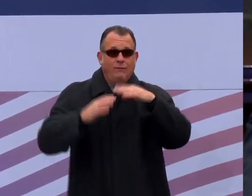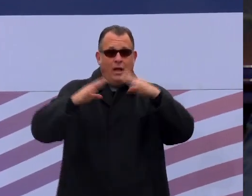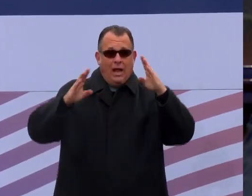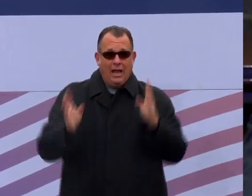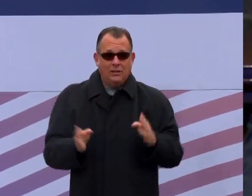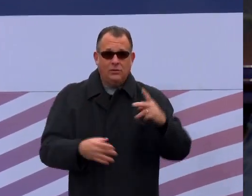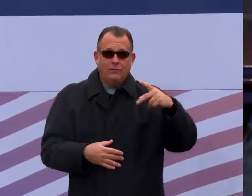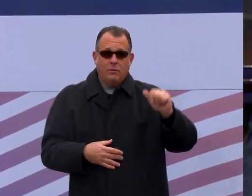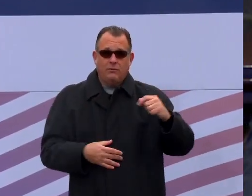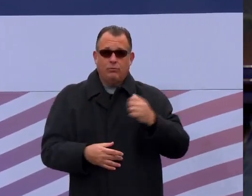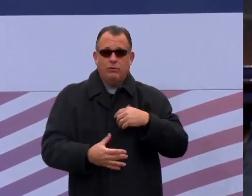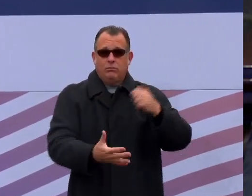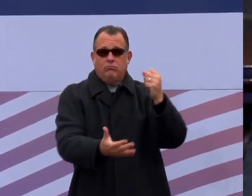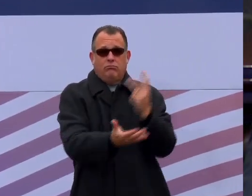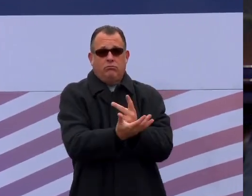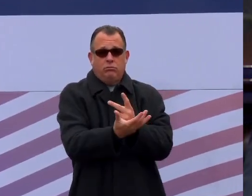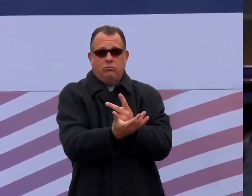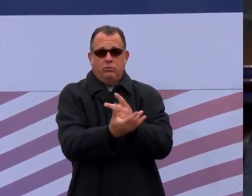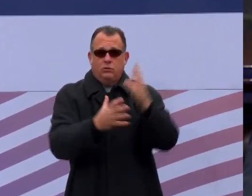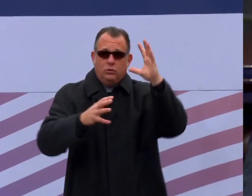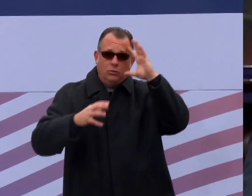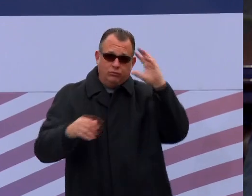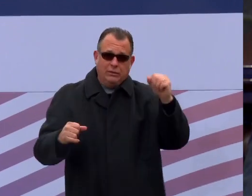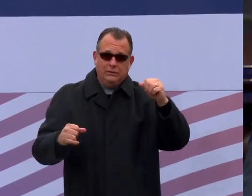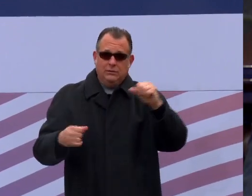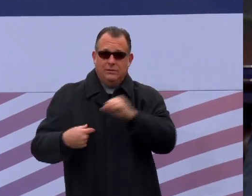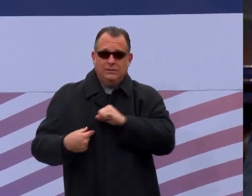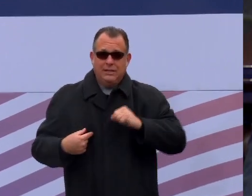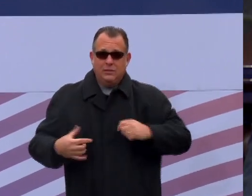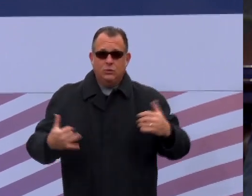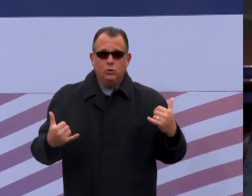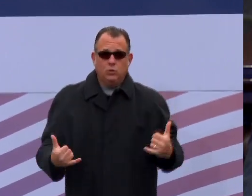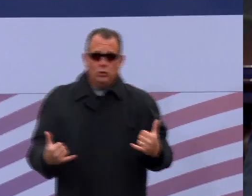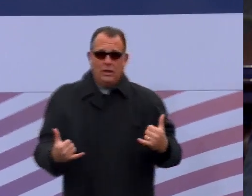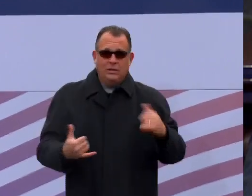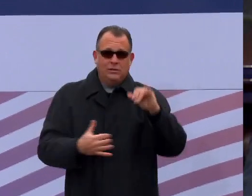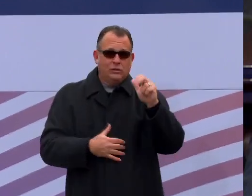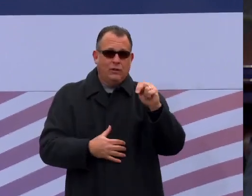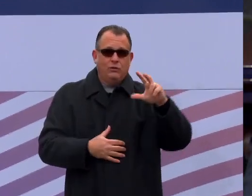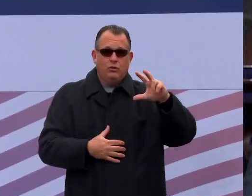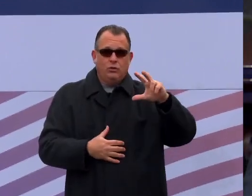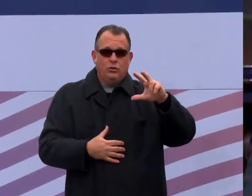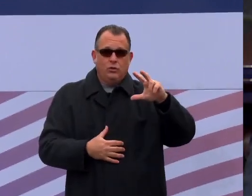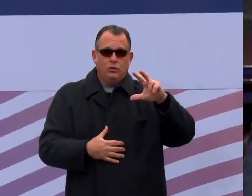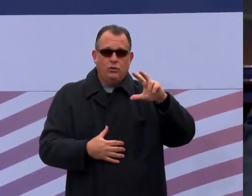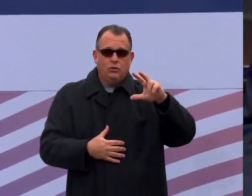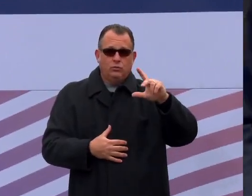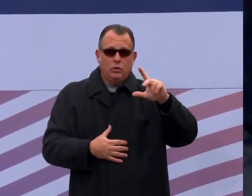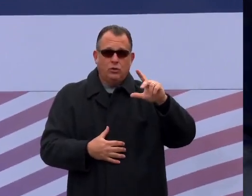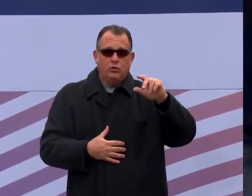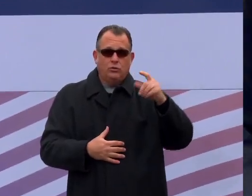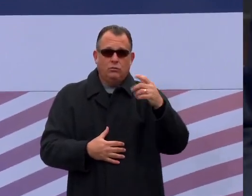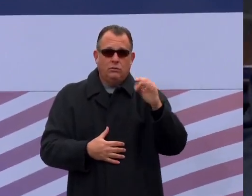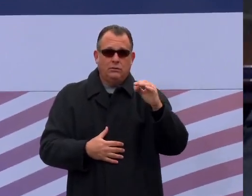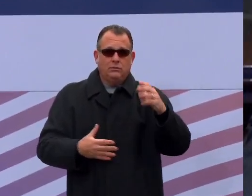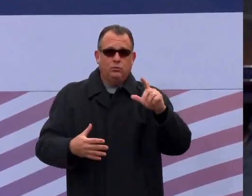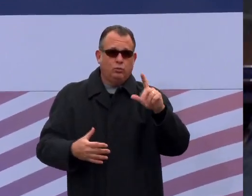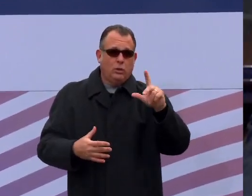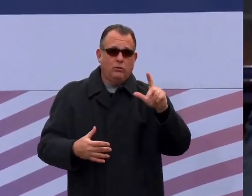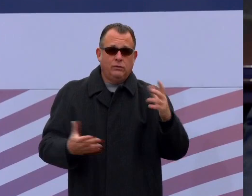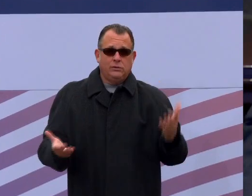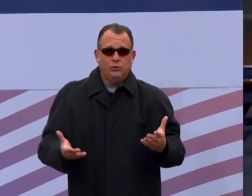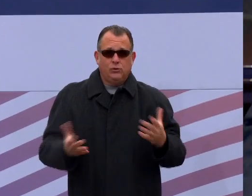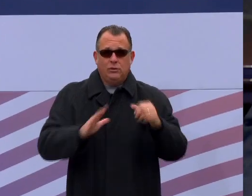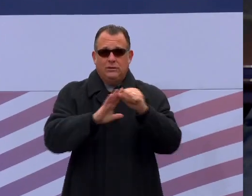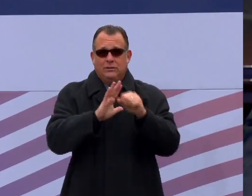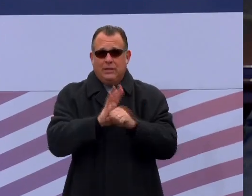President of the Senate did, on the third day of January, A.D. 2023, in the Hall of the House of Representatives at the State Capitol, opened